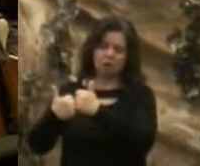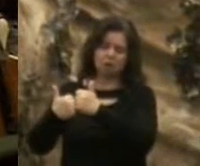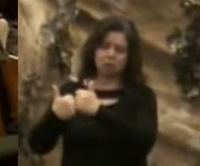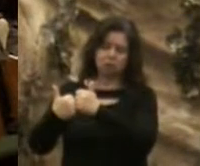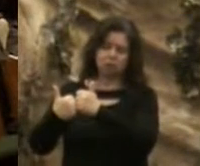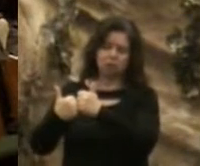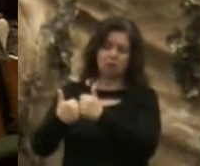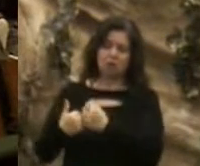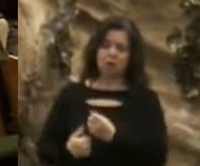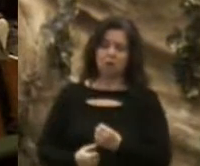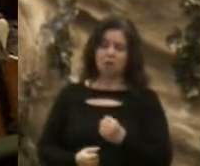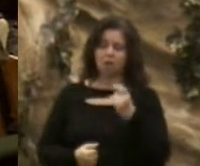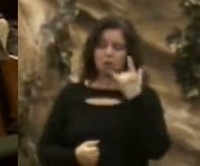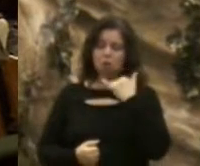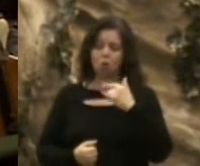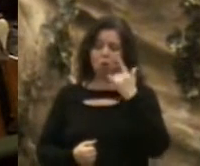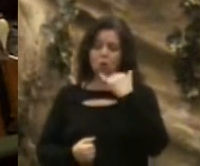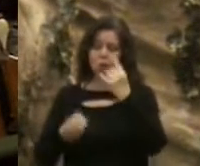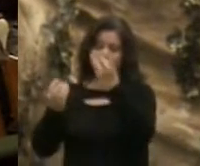professing.